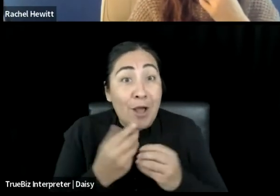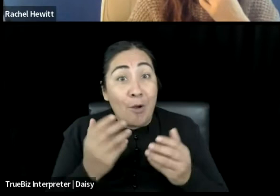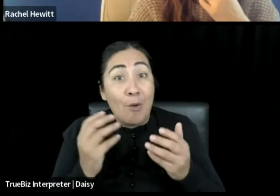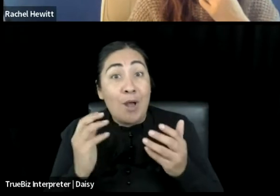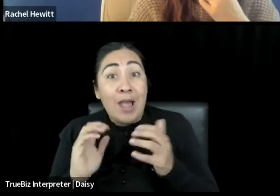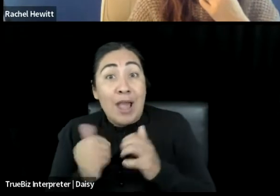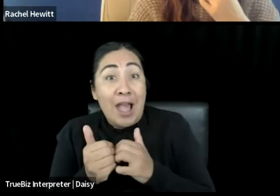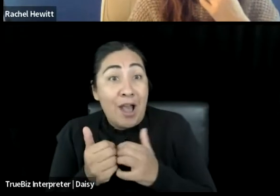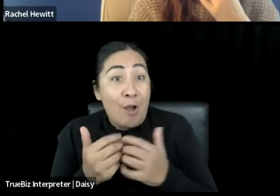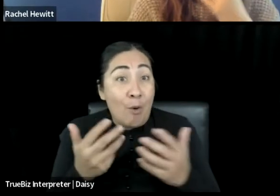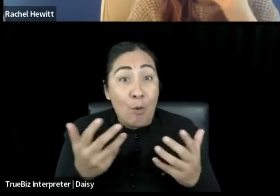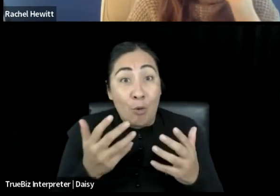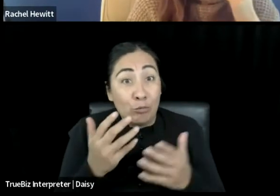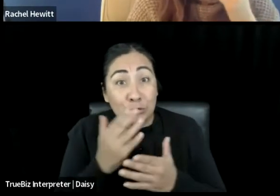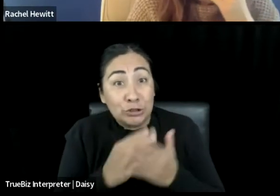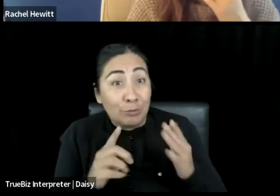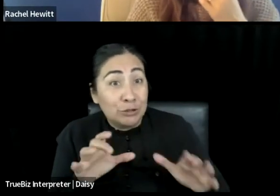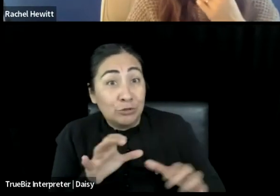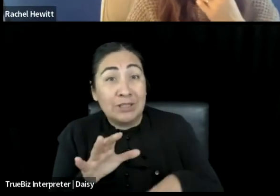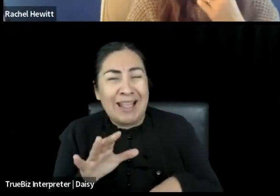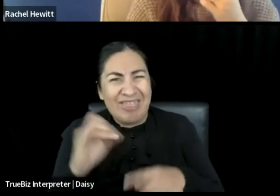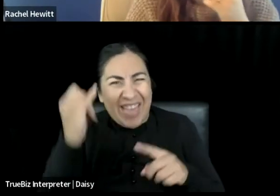be ready for the show, we know how to do that.